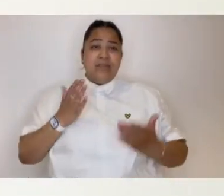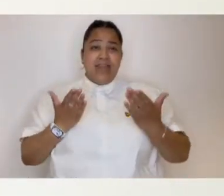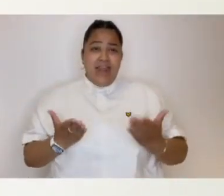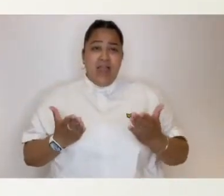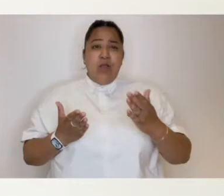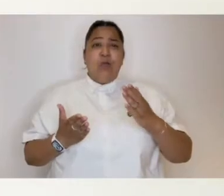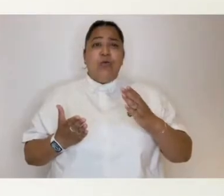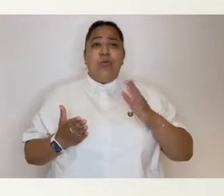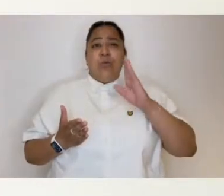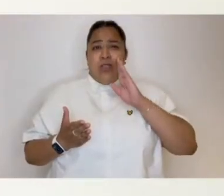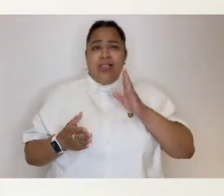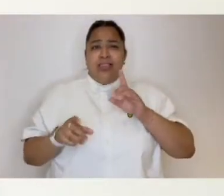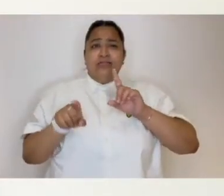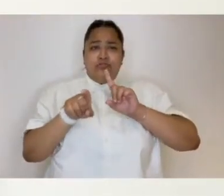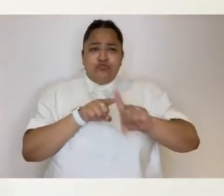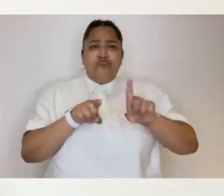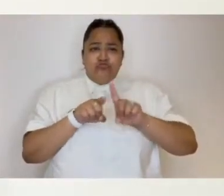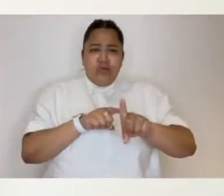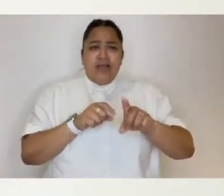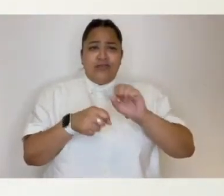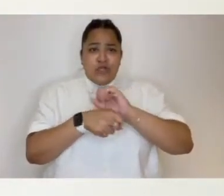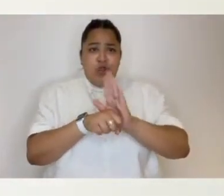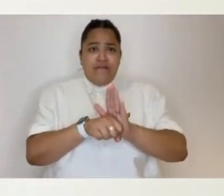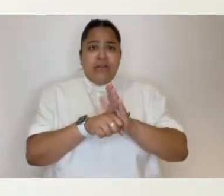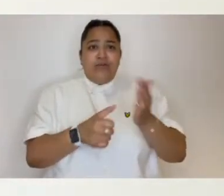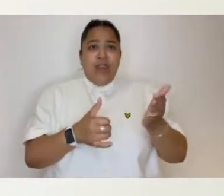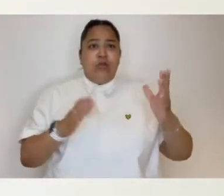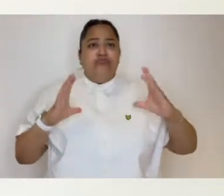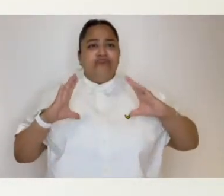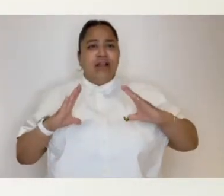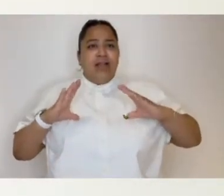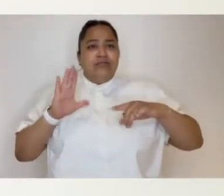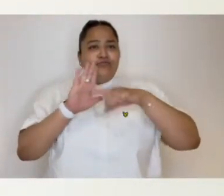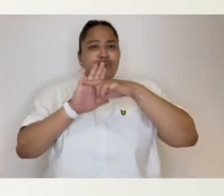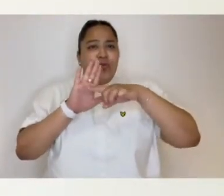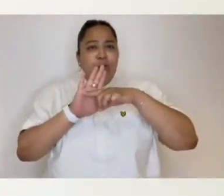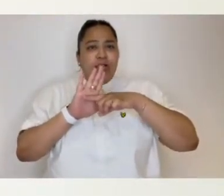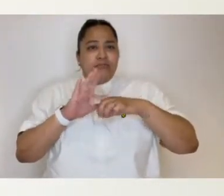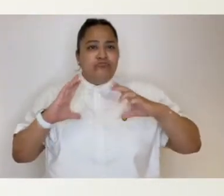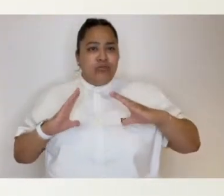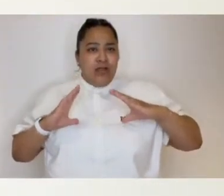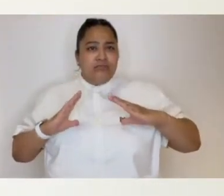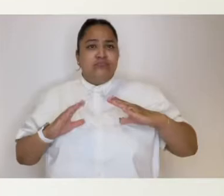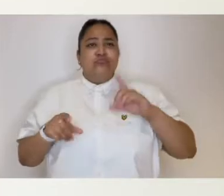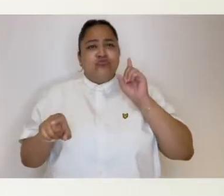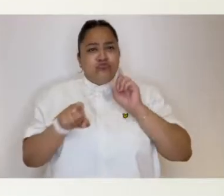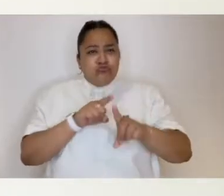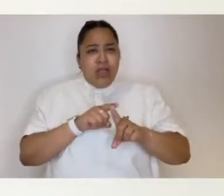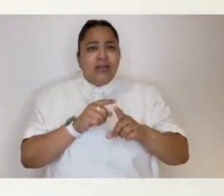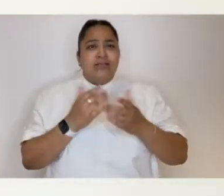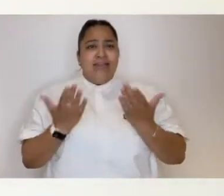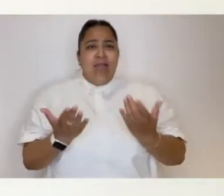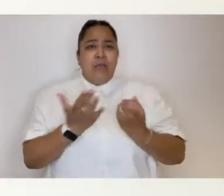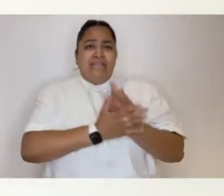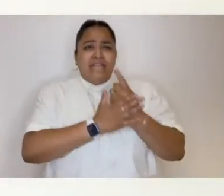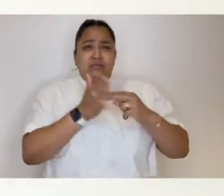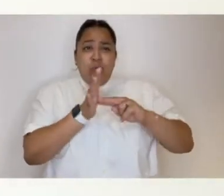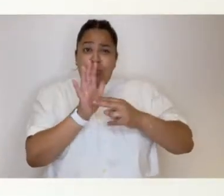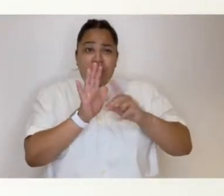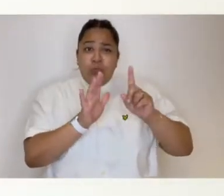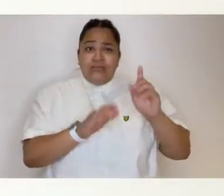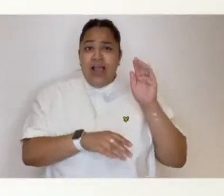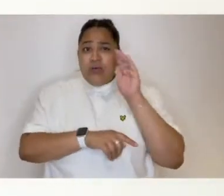in the way that we deliver events but we're trying as the lockdown eases to do more things in a safe way